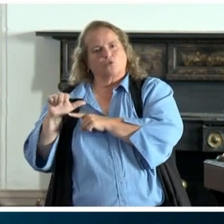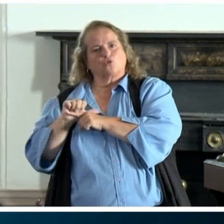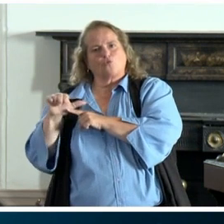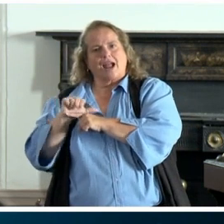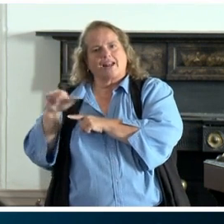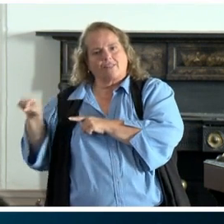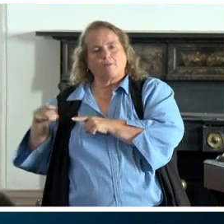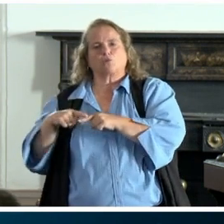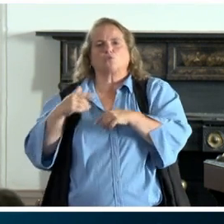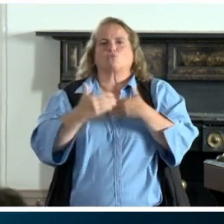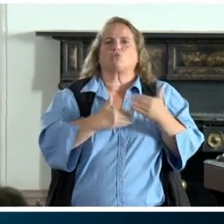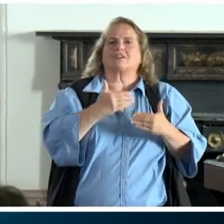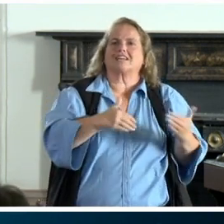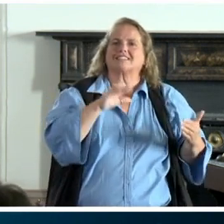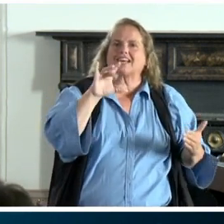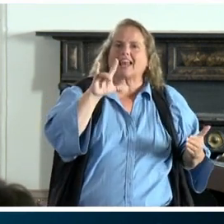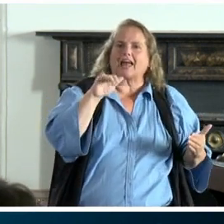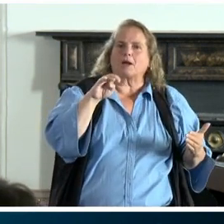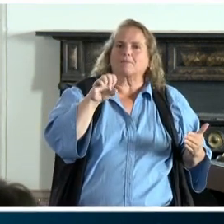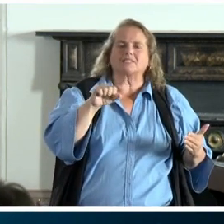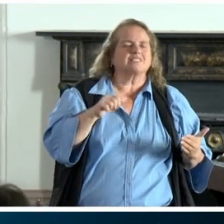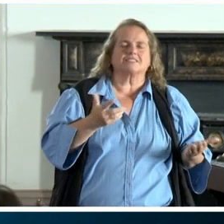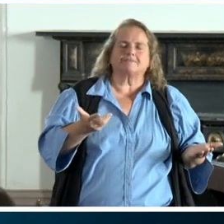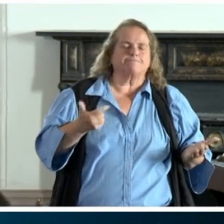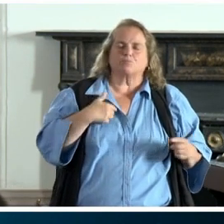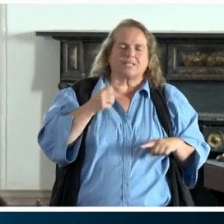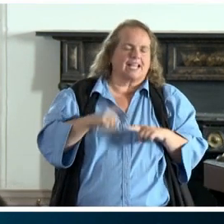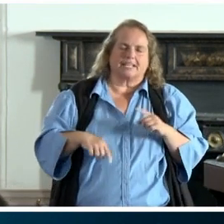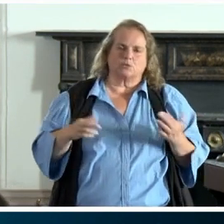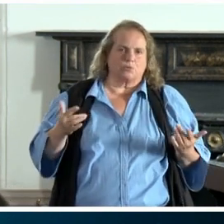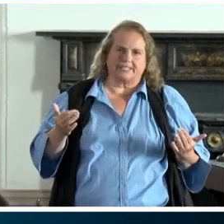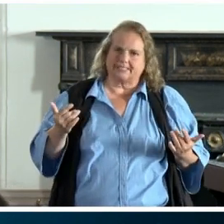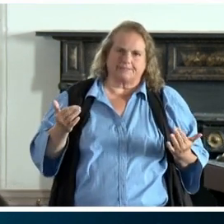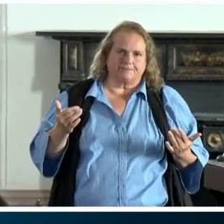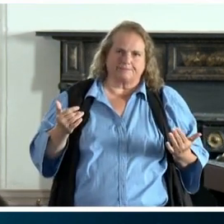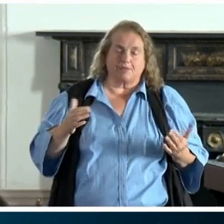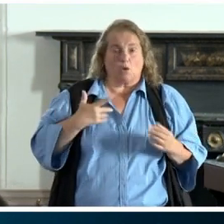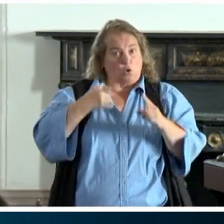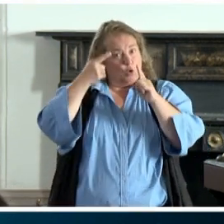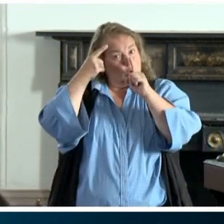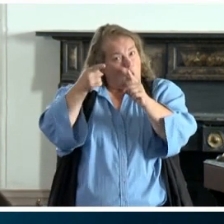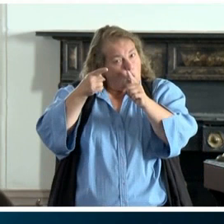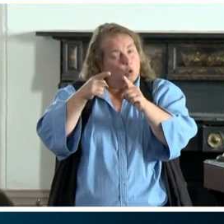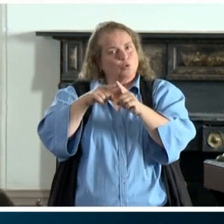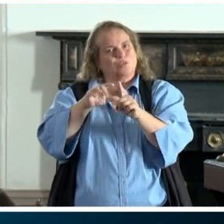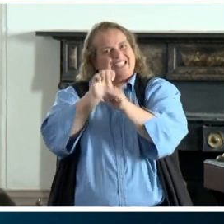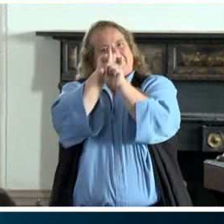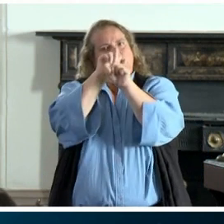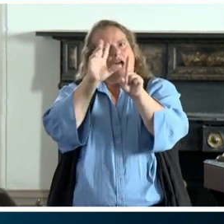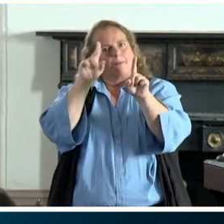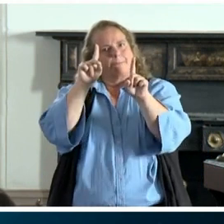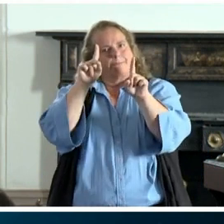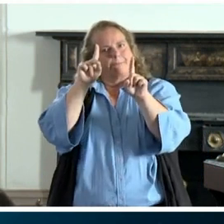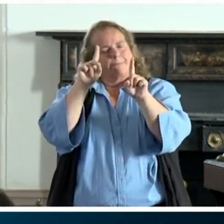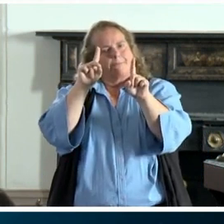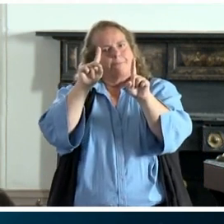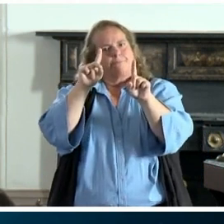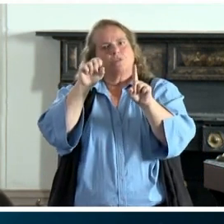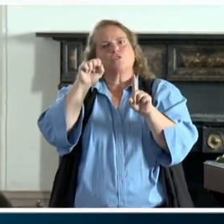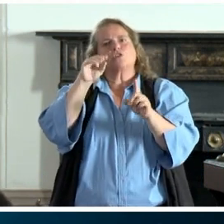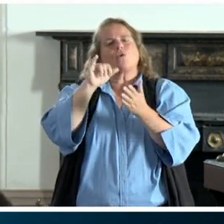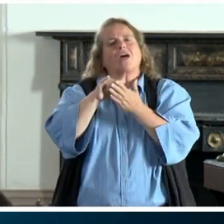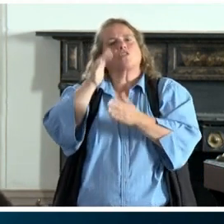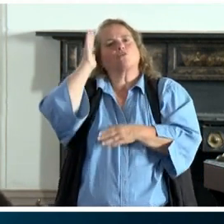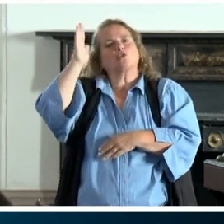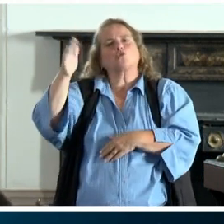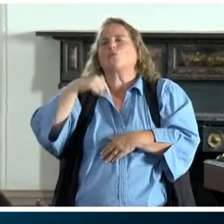to process claims. We simply can't wait. And our goal here is to get caught up to the fact that we don't in the